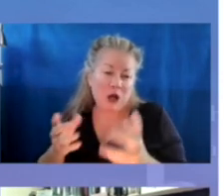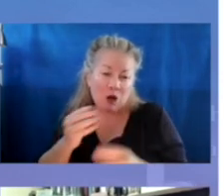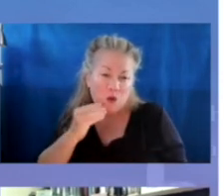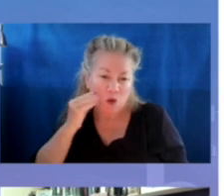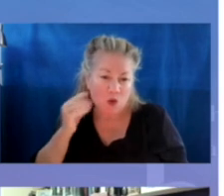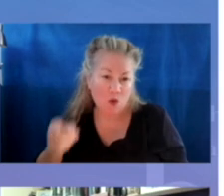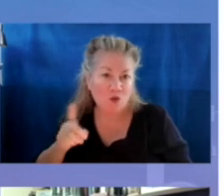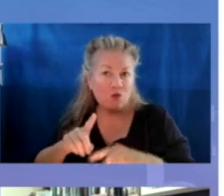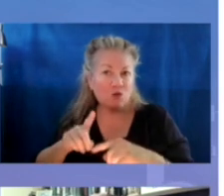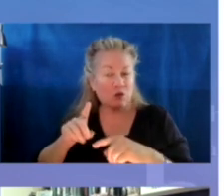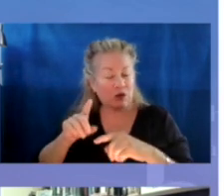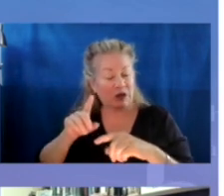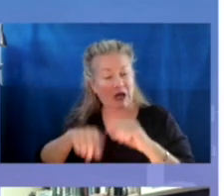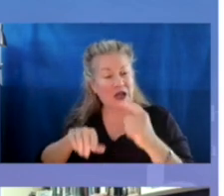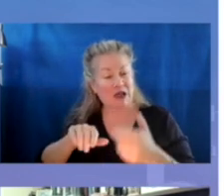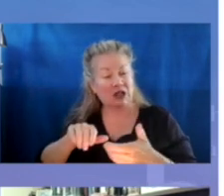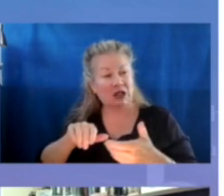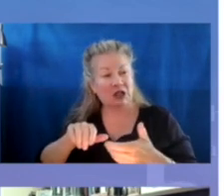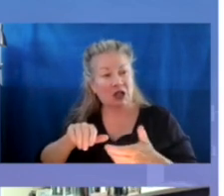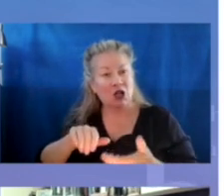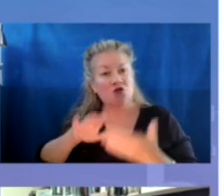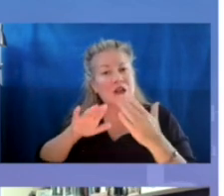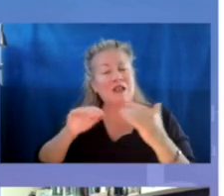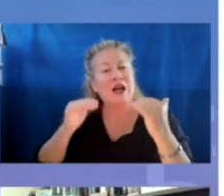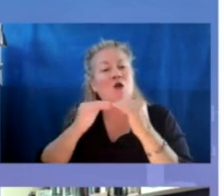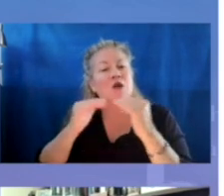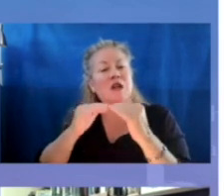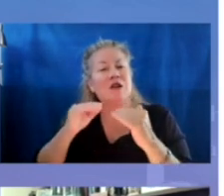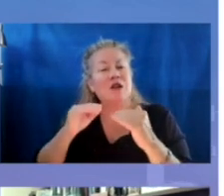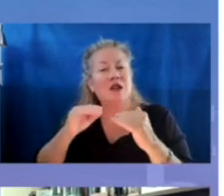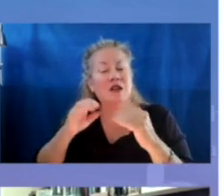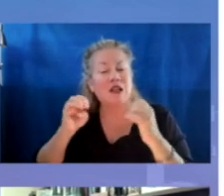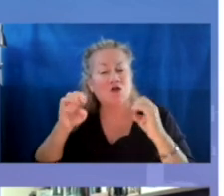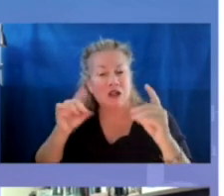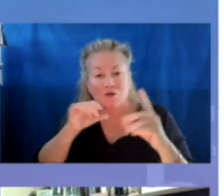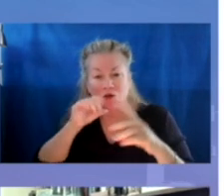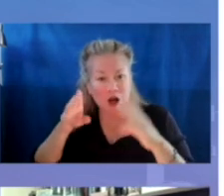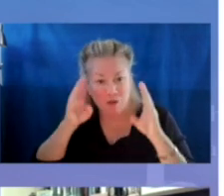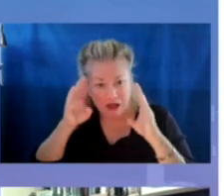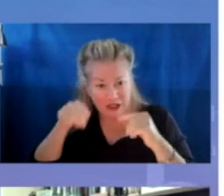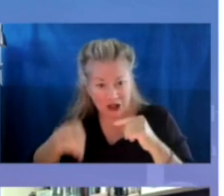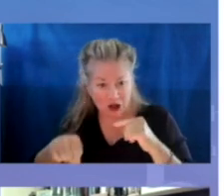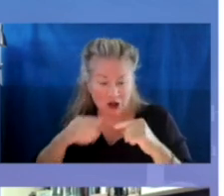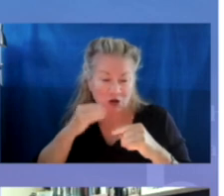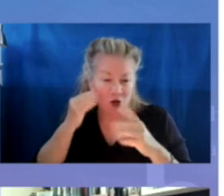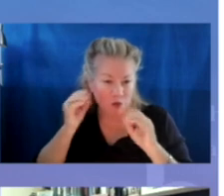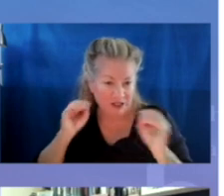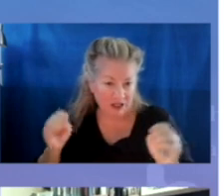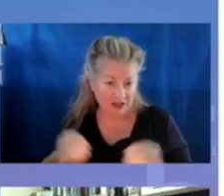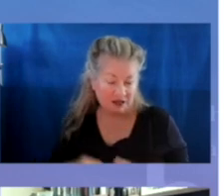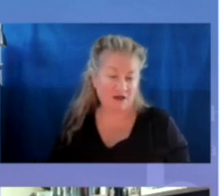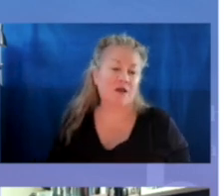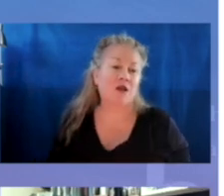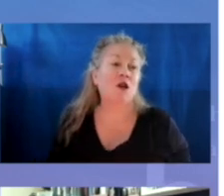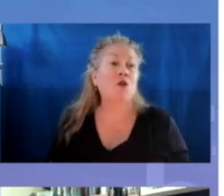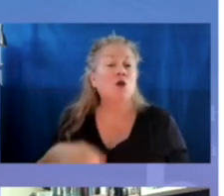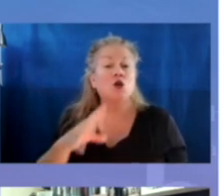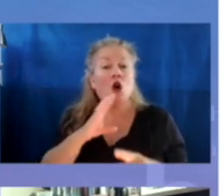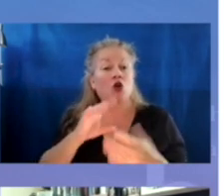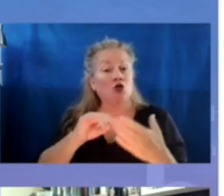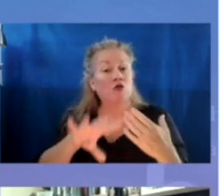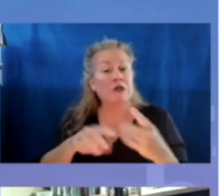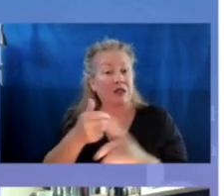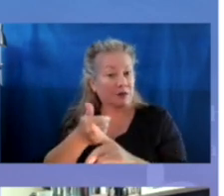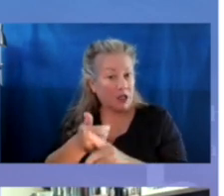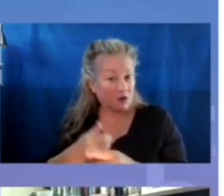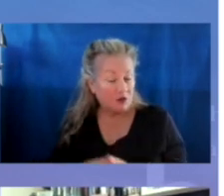we can't address, we can't achieve equity in education unless we're paying attention to student homelessness. When we talk to students themselves,